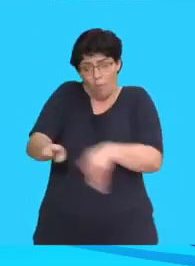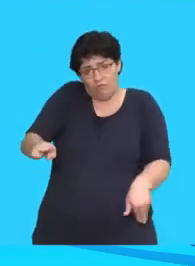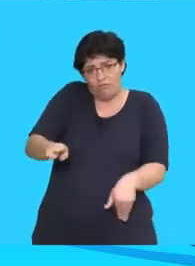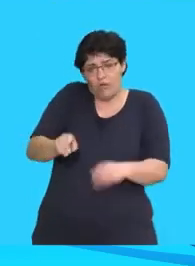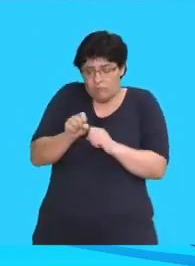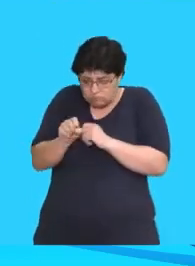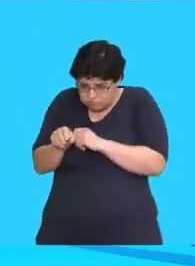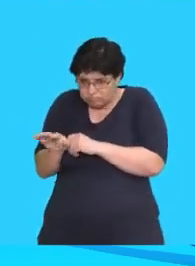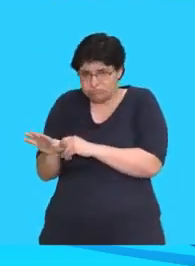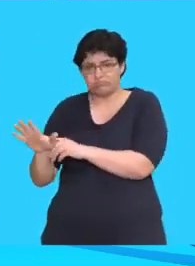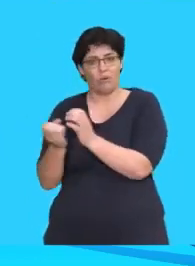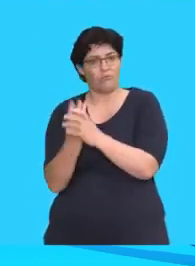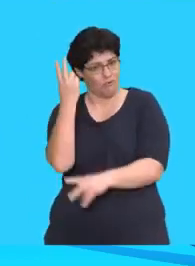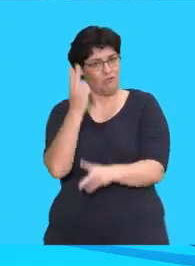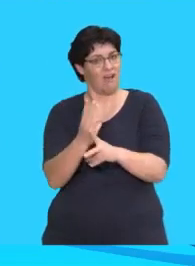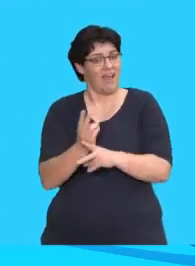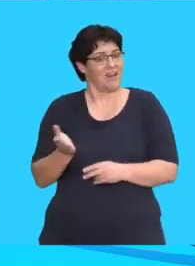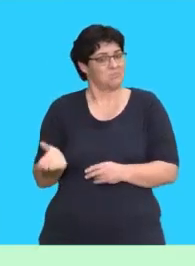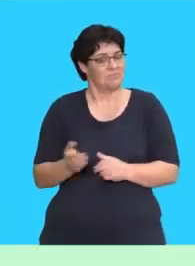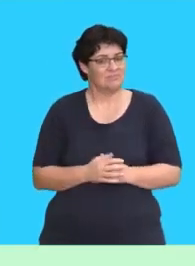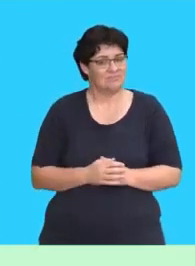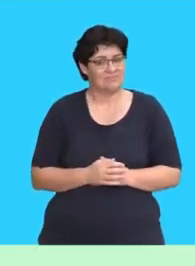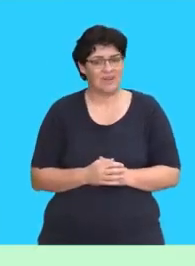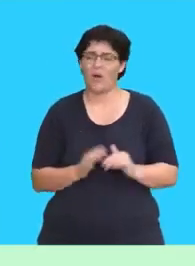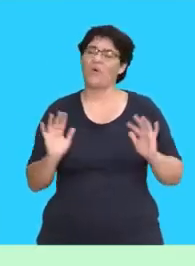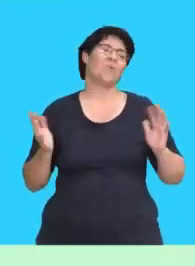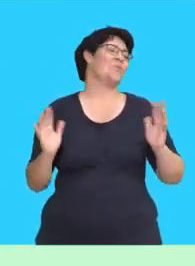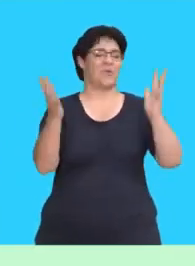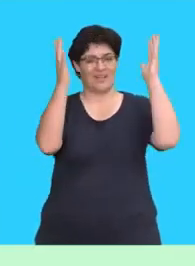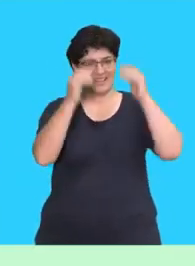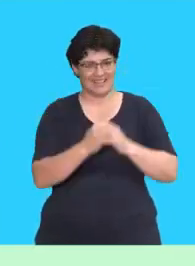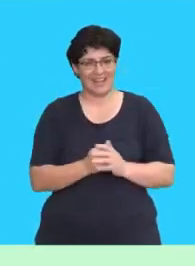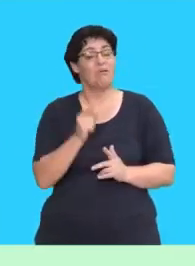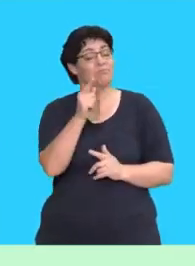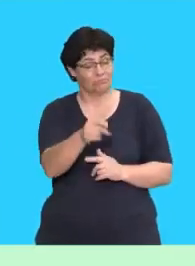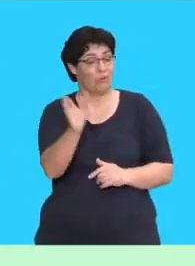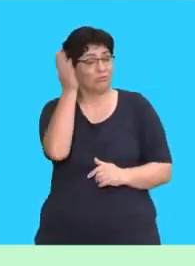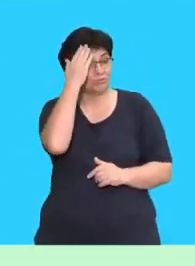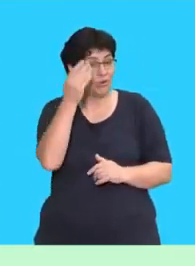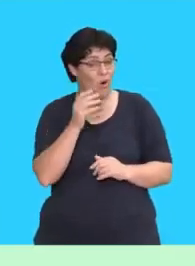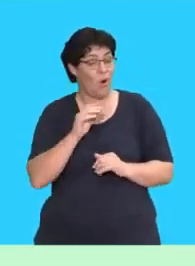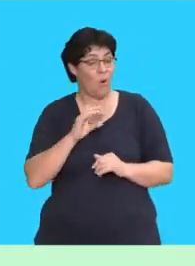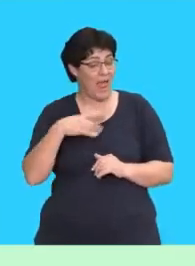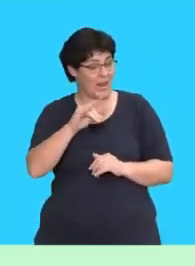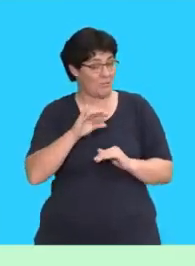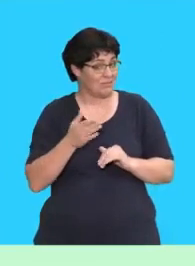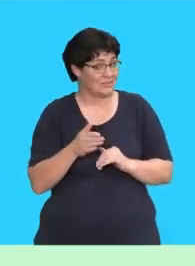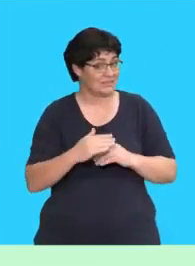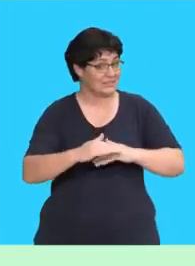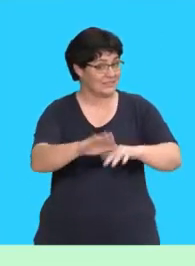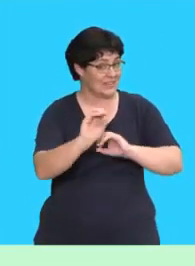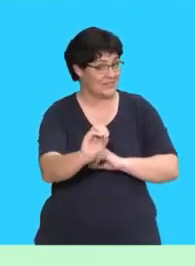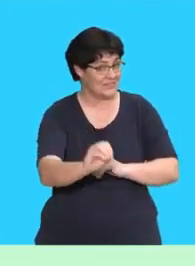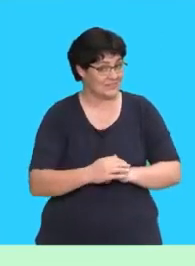arm breaks off, another grows back in its place. Well done, children! You certainly know your sea